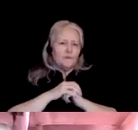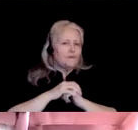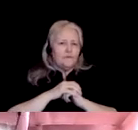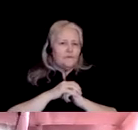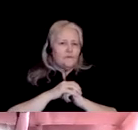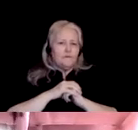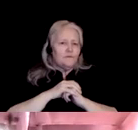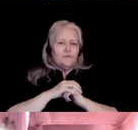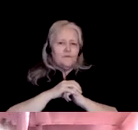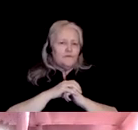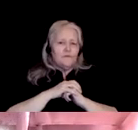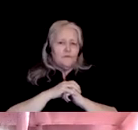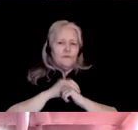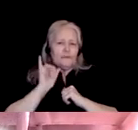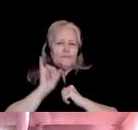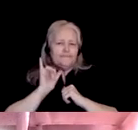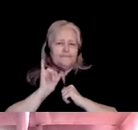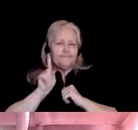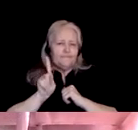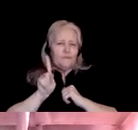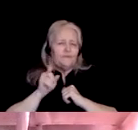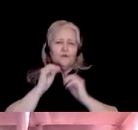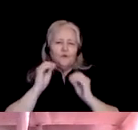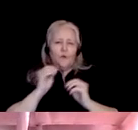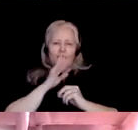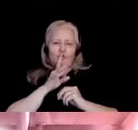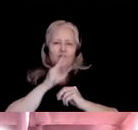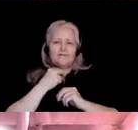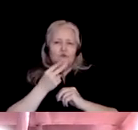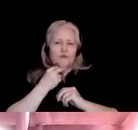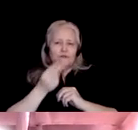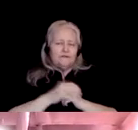Wonderful. Um...